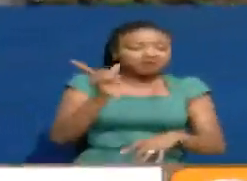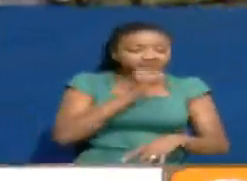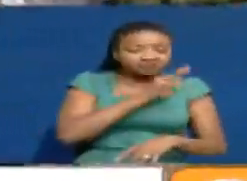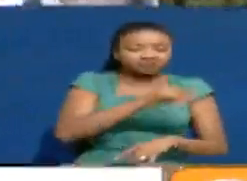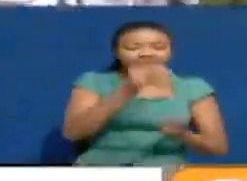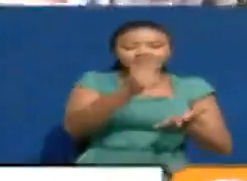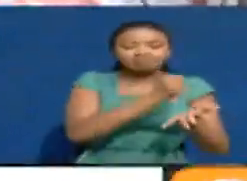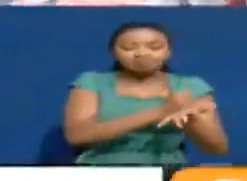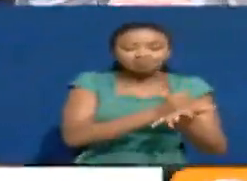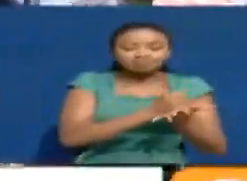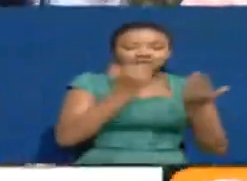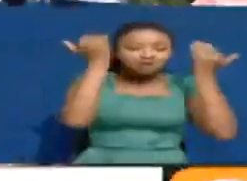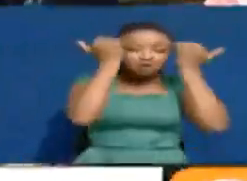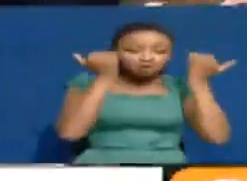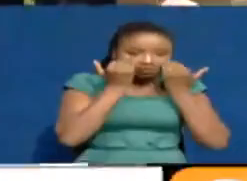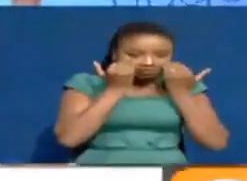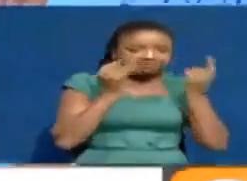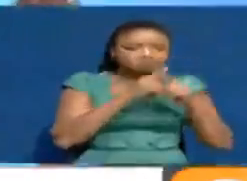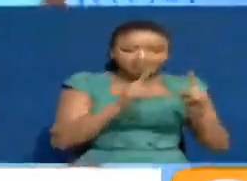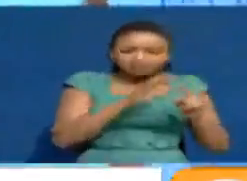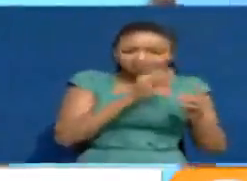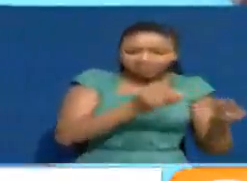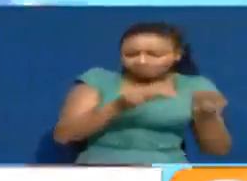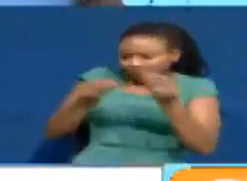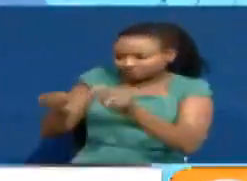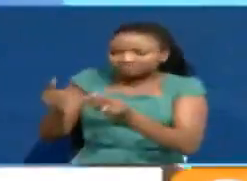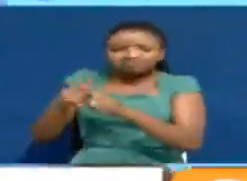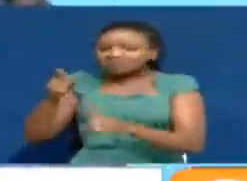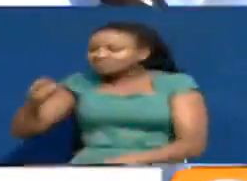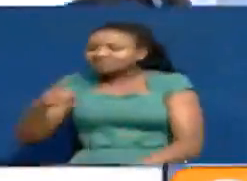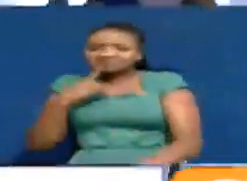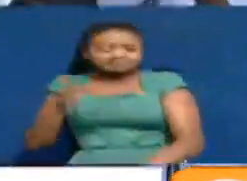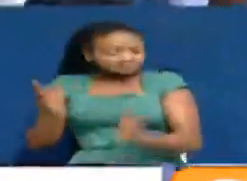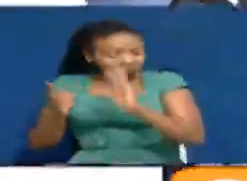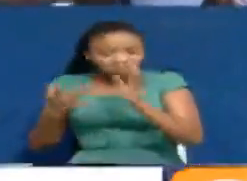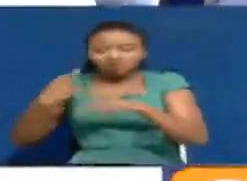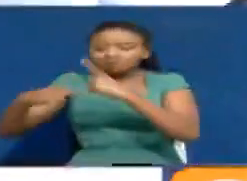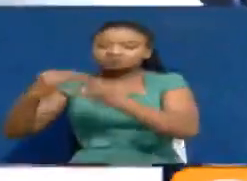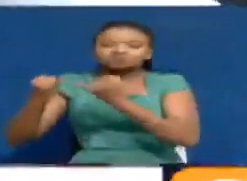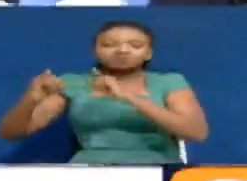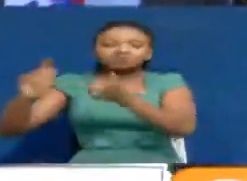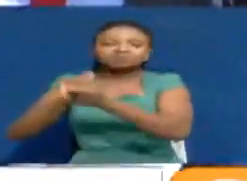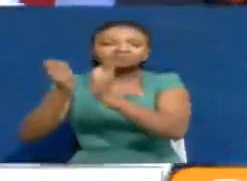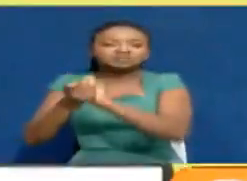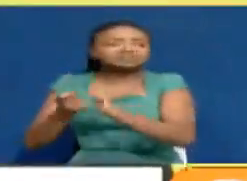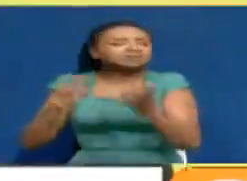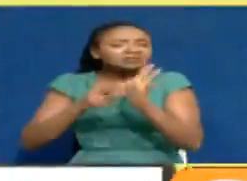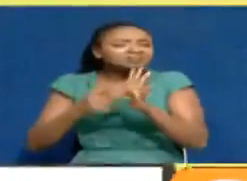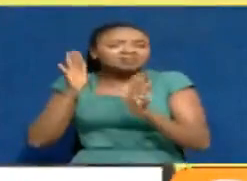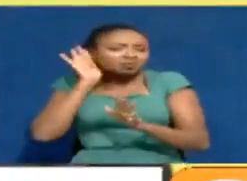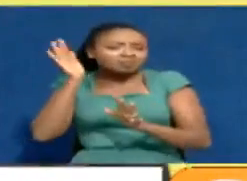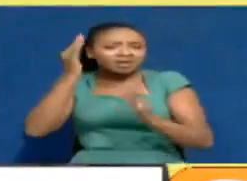Employment and Labor Relations Court. It is, however, emerging that the changes are ongoing in contravention with the court orders.